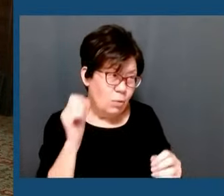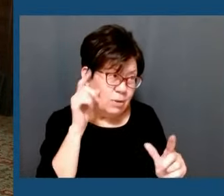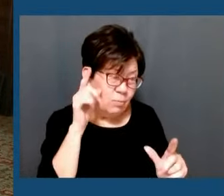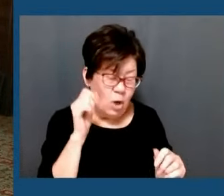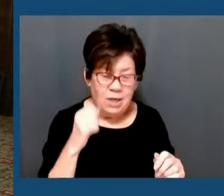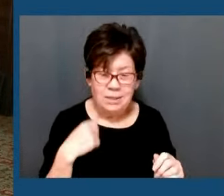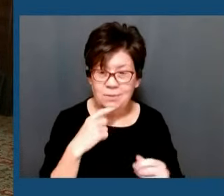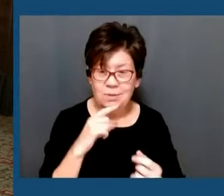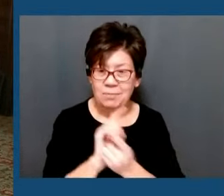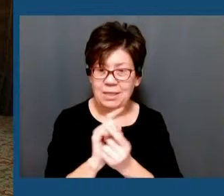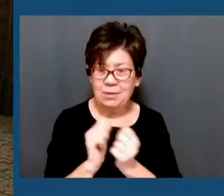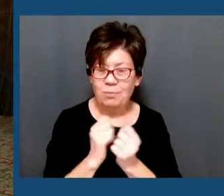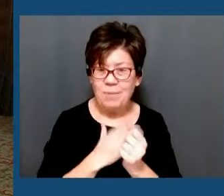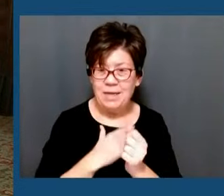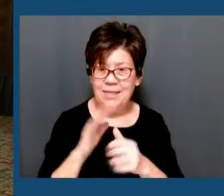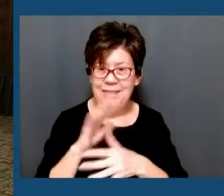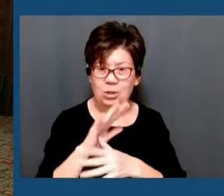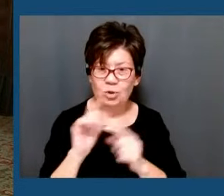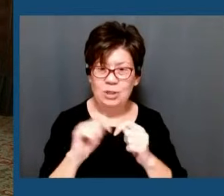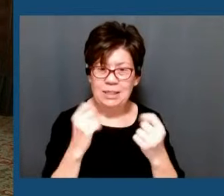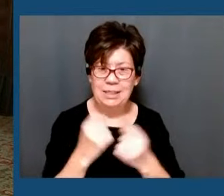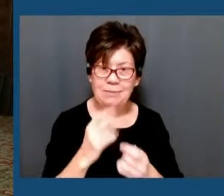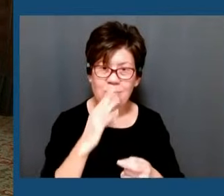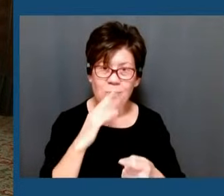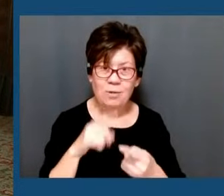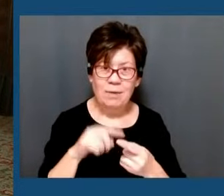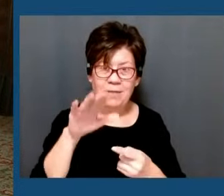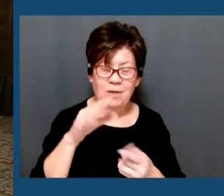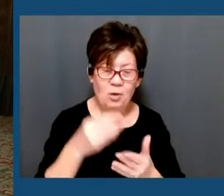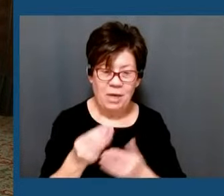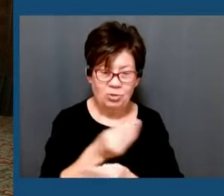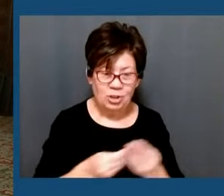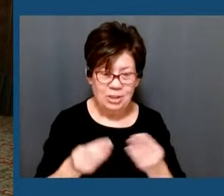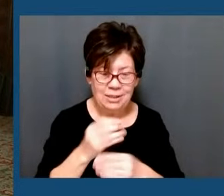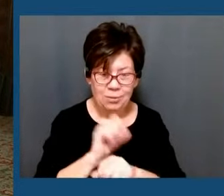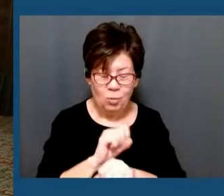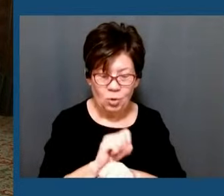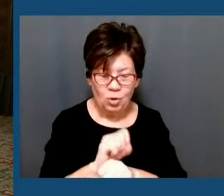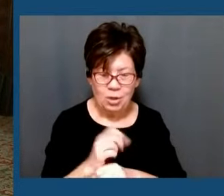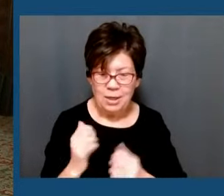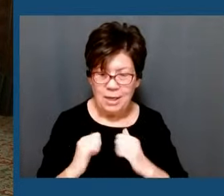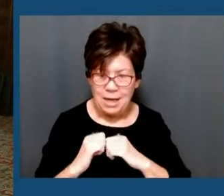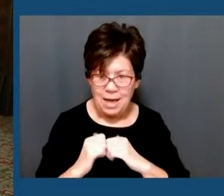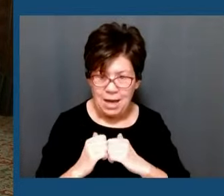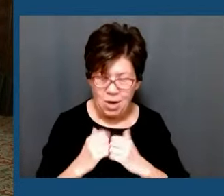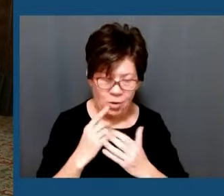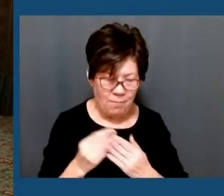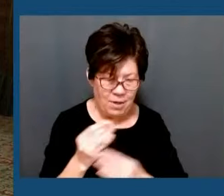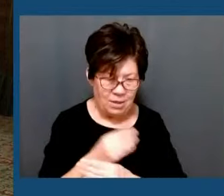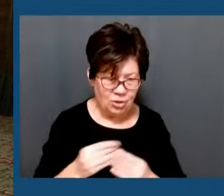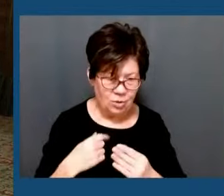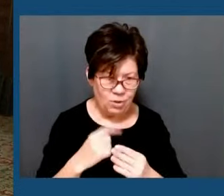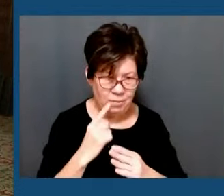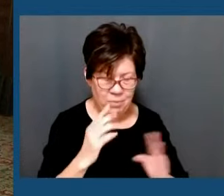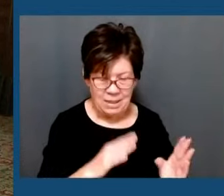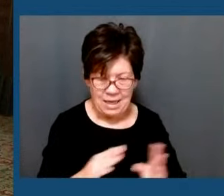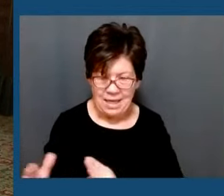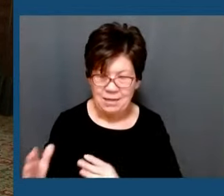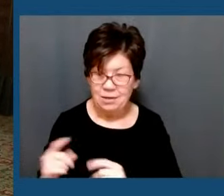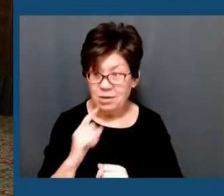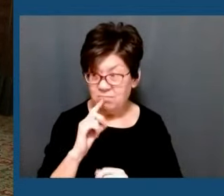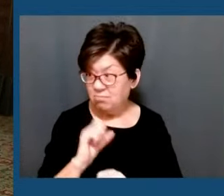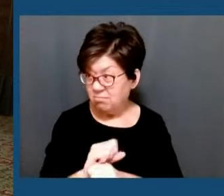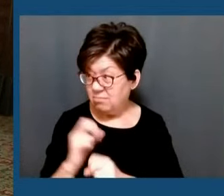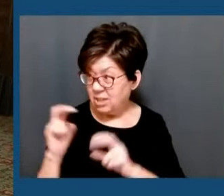senior team, talking about their late night working on the budget, and we were talking about how we're going to move the budget forward today. So literally sat in the room next door.